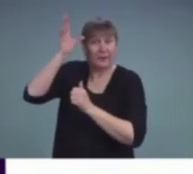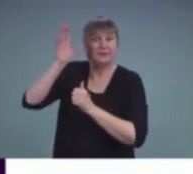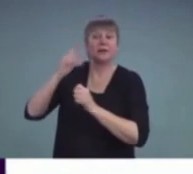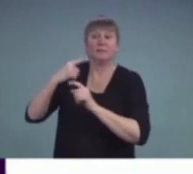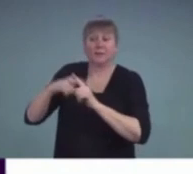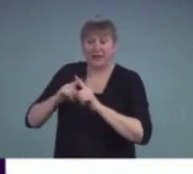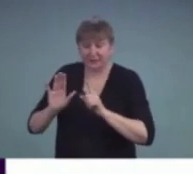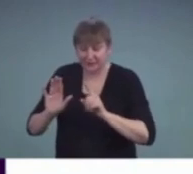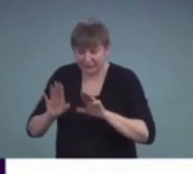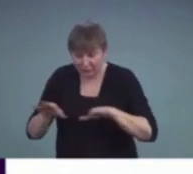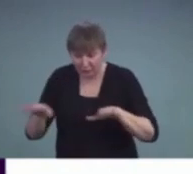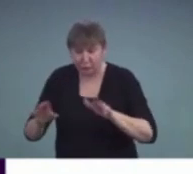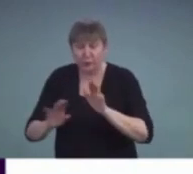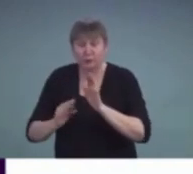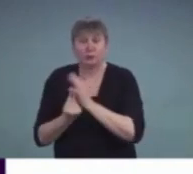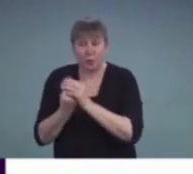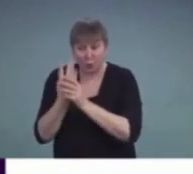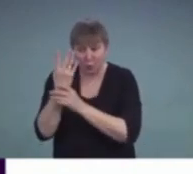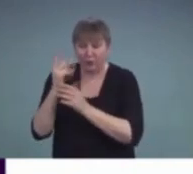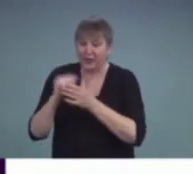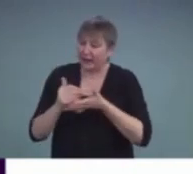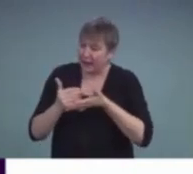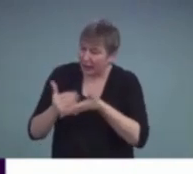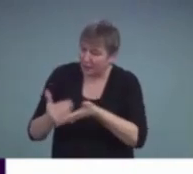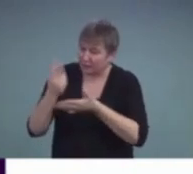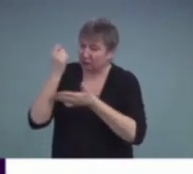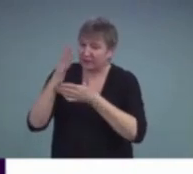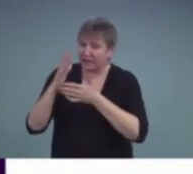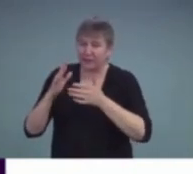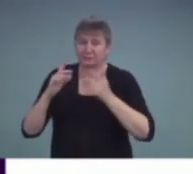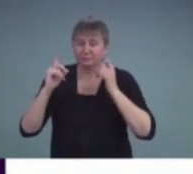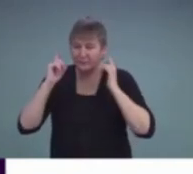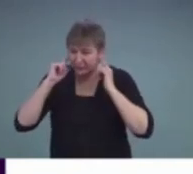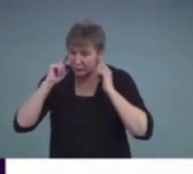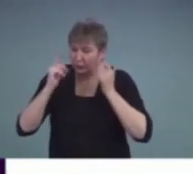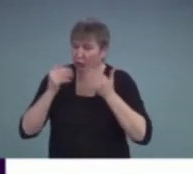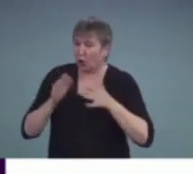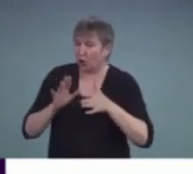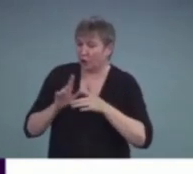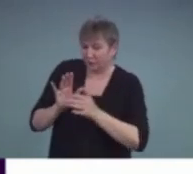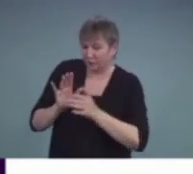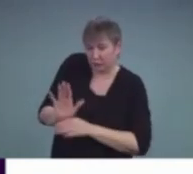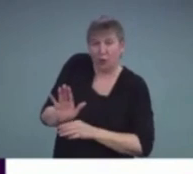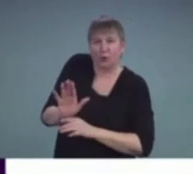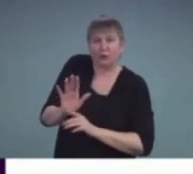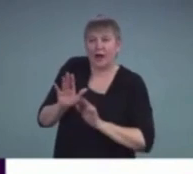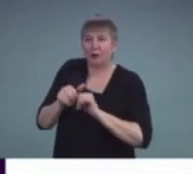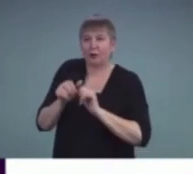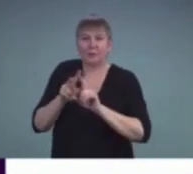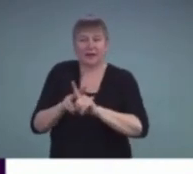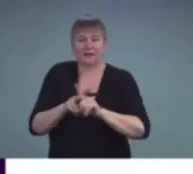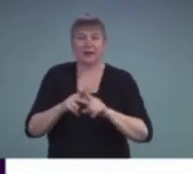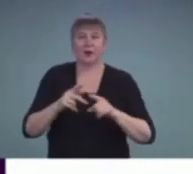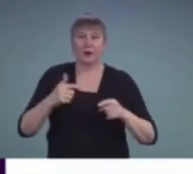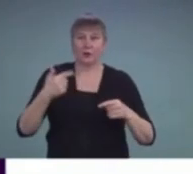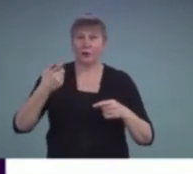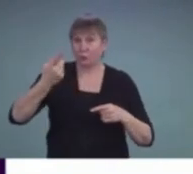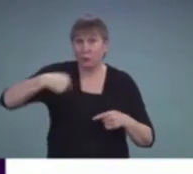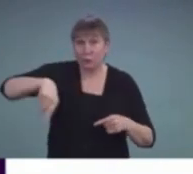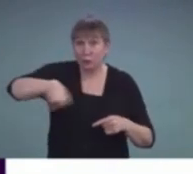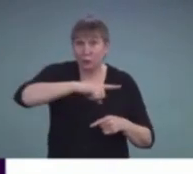develop. Helping them understand their hearing loss as educators, deaf educators and audiologists, I think we